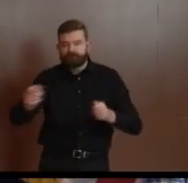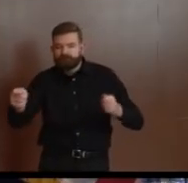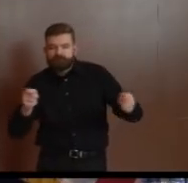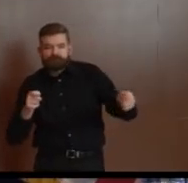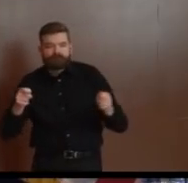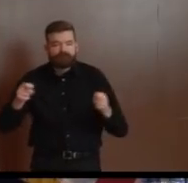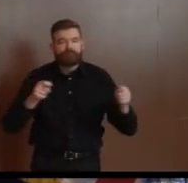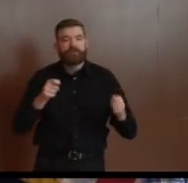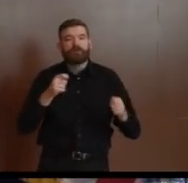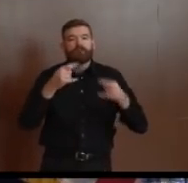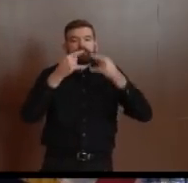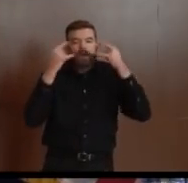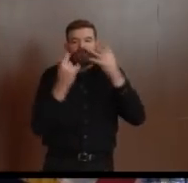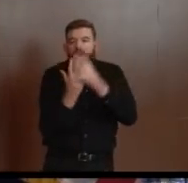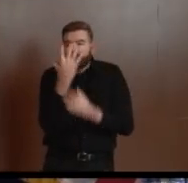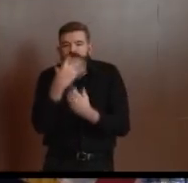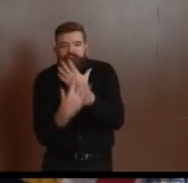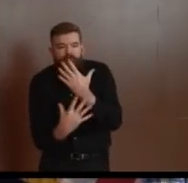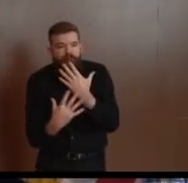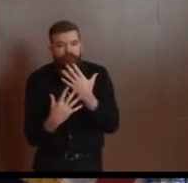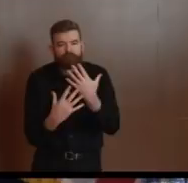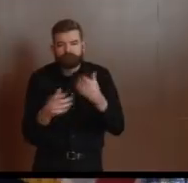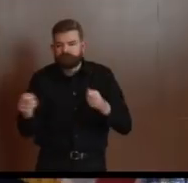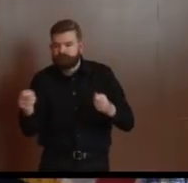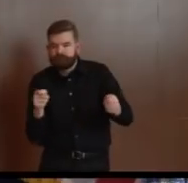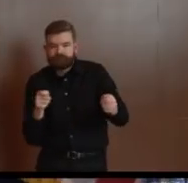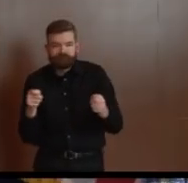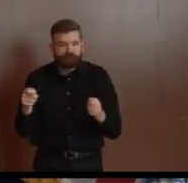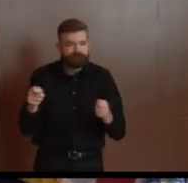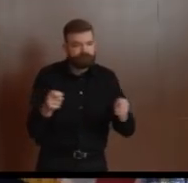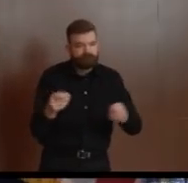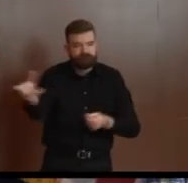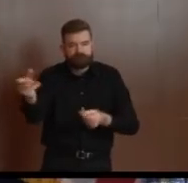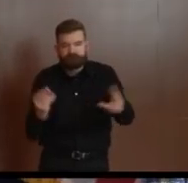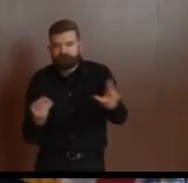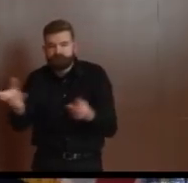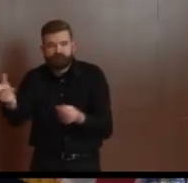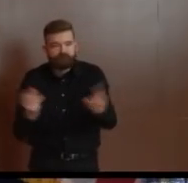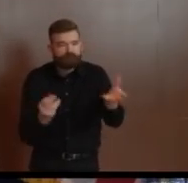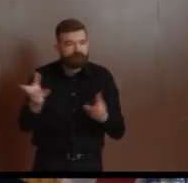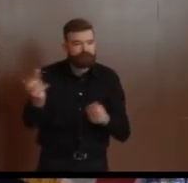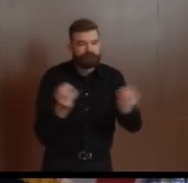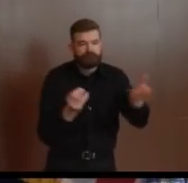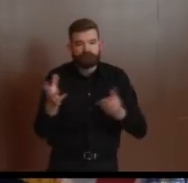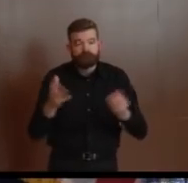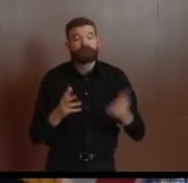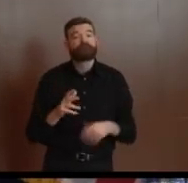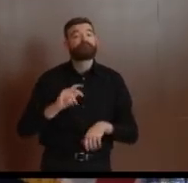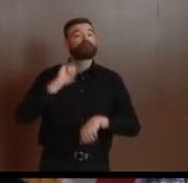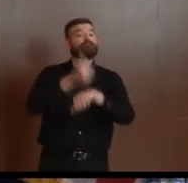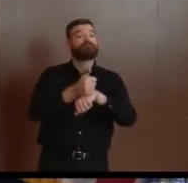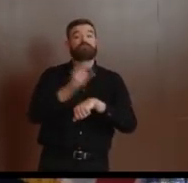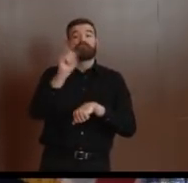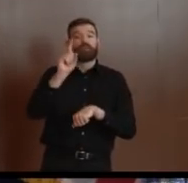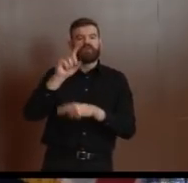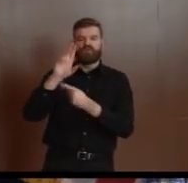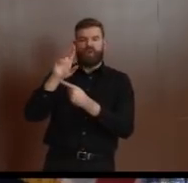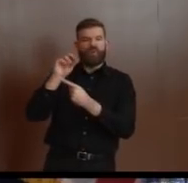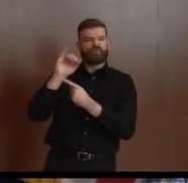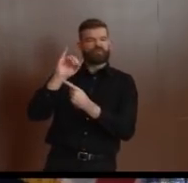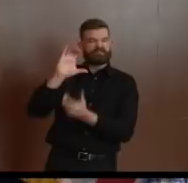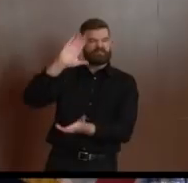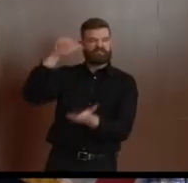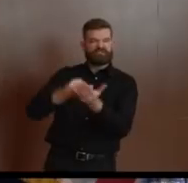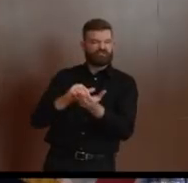headed after this for the video call with the President and Vice President, OEM will be coordinating with the Hospital Association